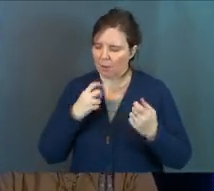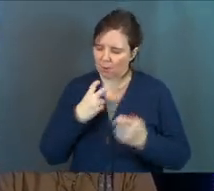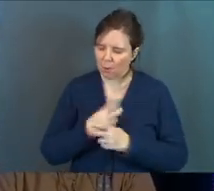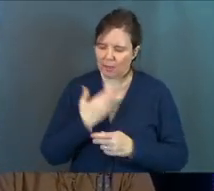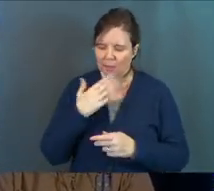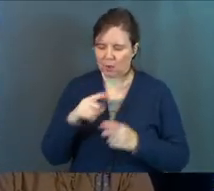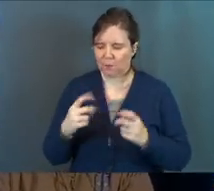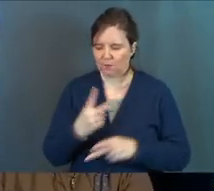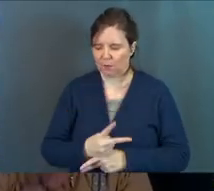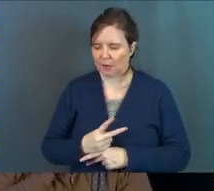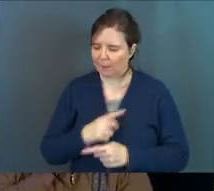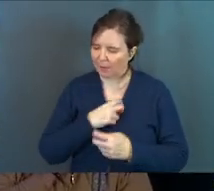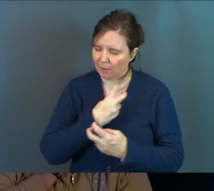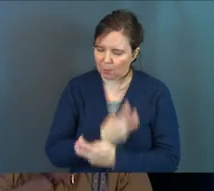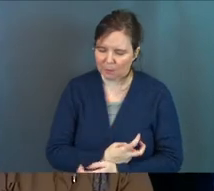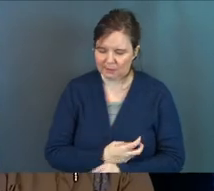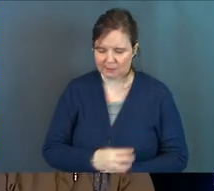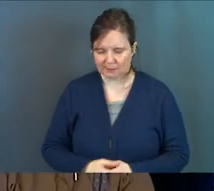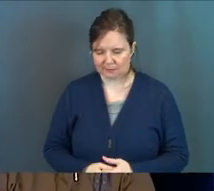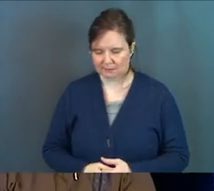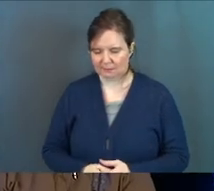poison. Thank you for caring about the poison.